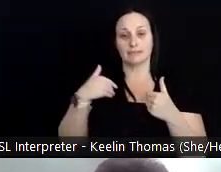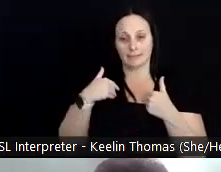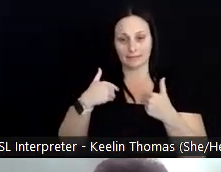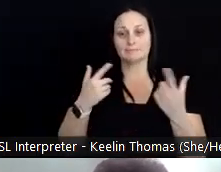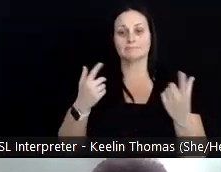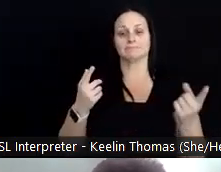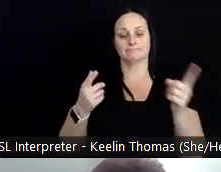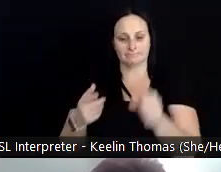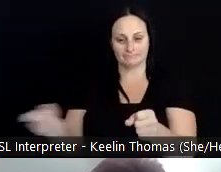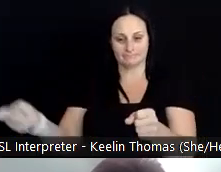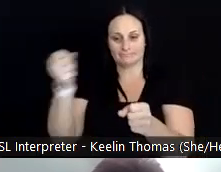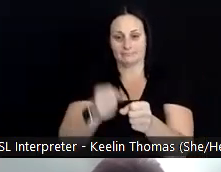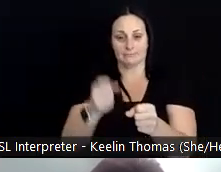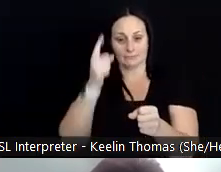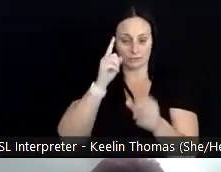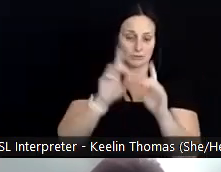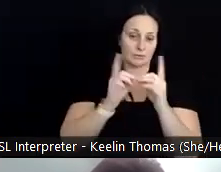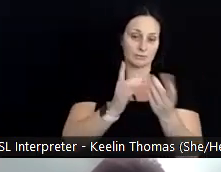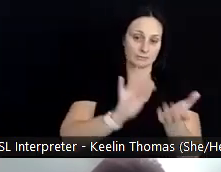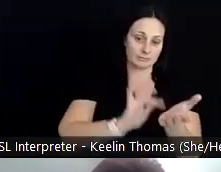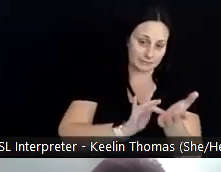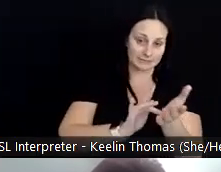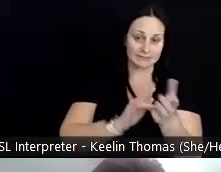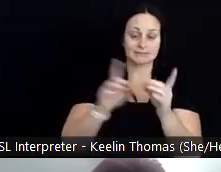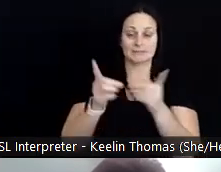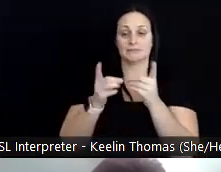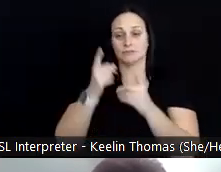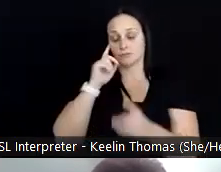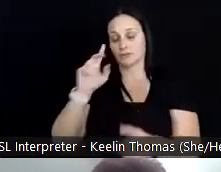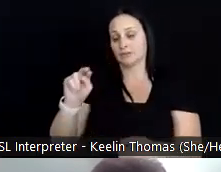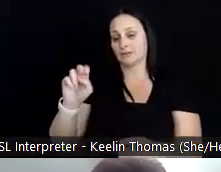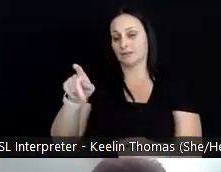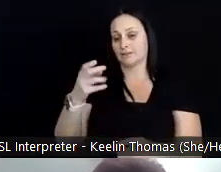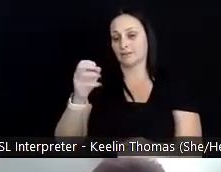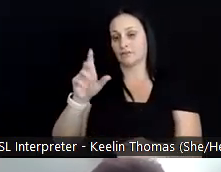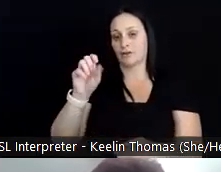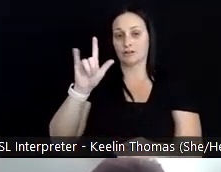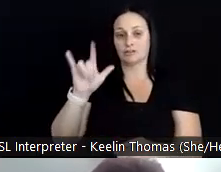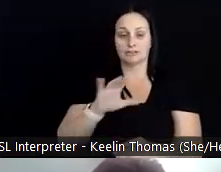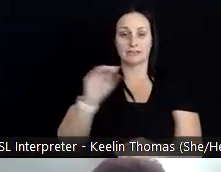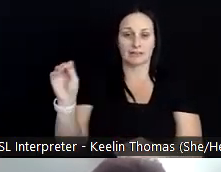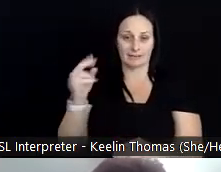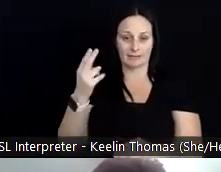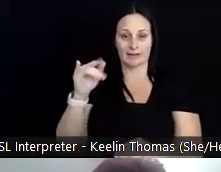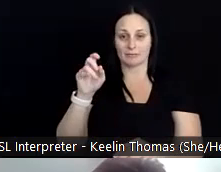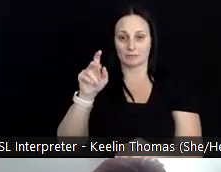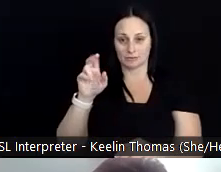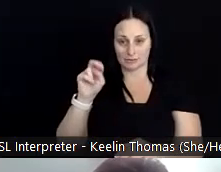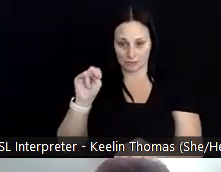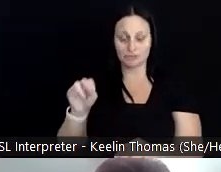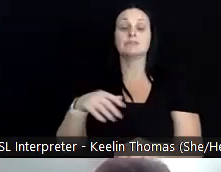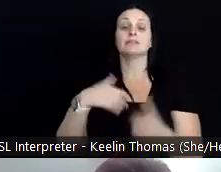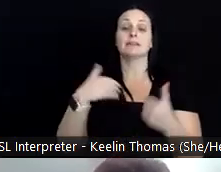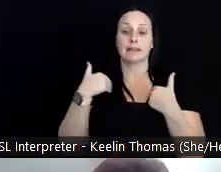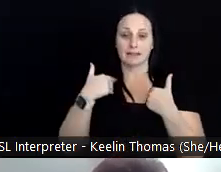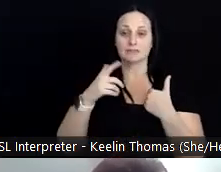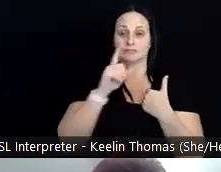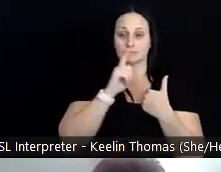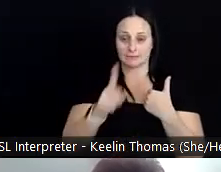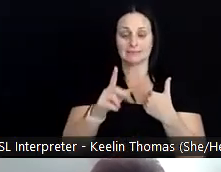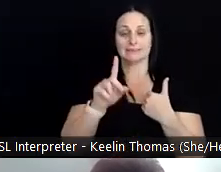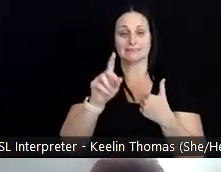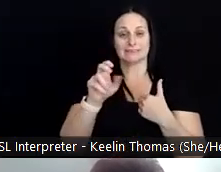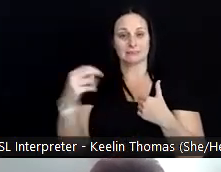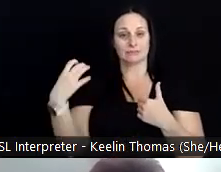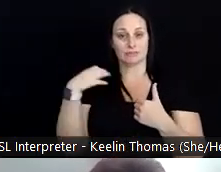in the Department of Medicine, Division of Nephrology and Hypertension, and holds the Hood Family Endowed Dean's Chair